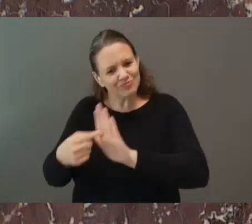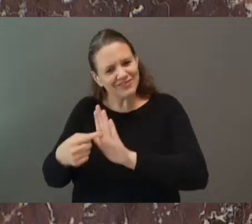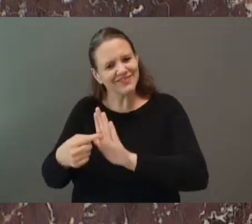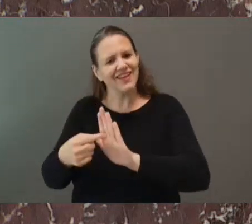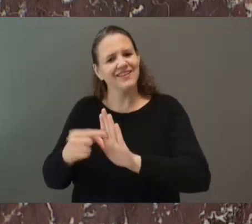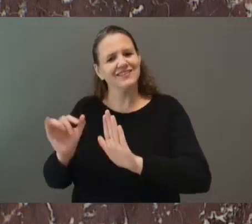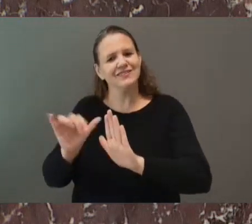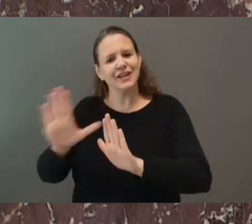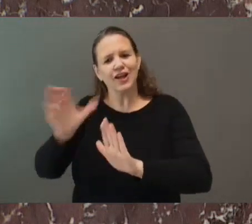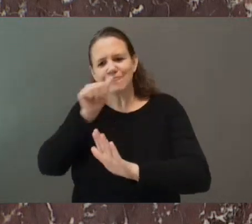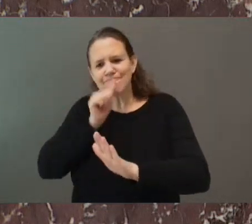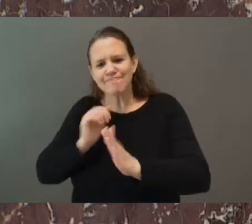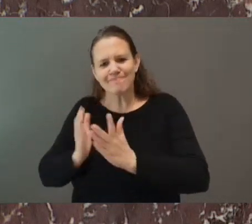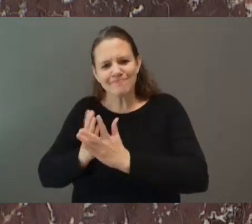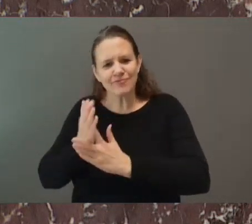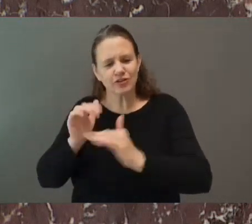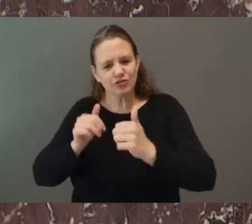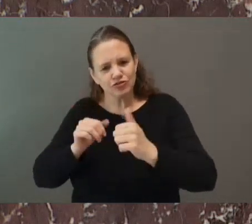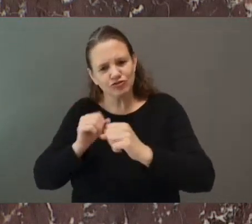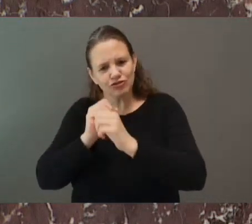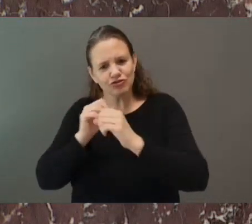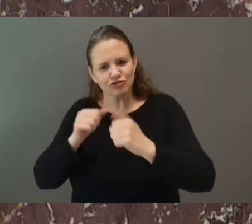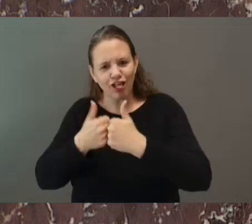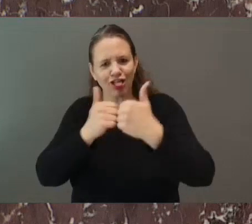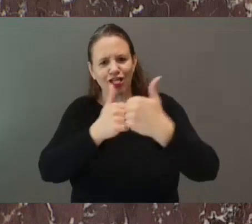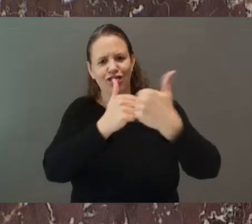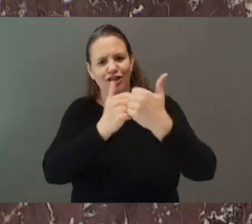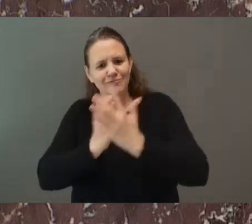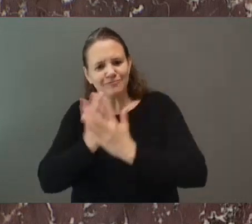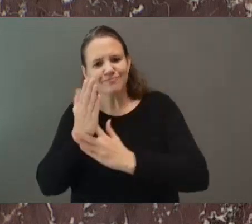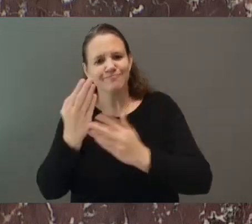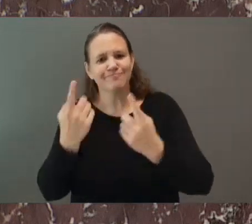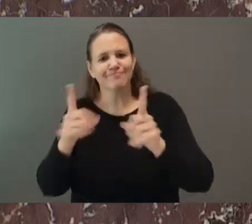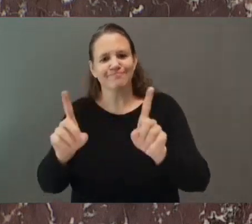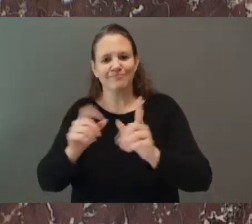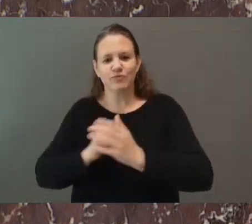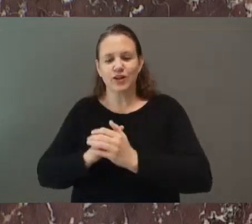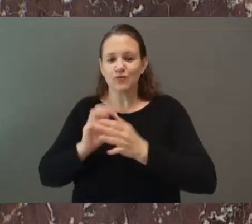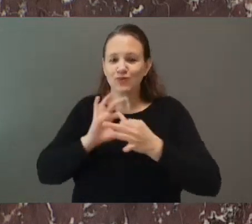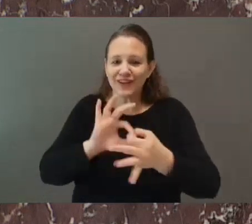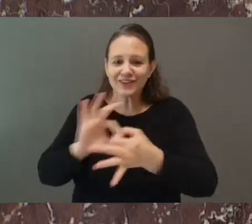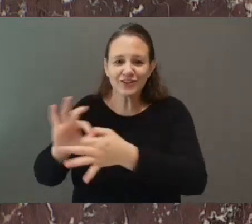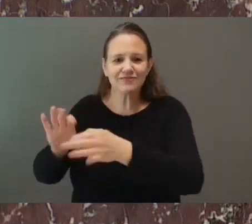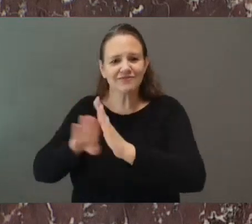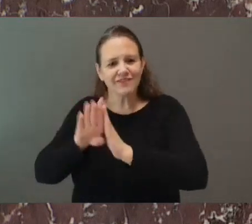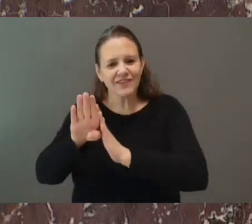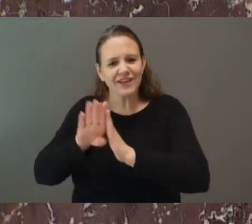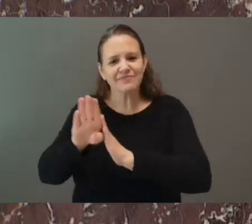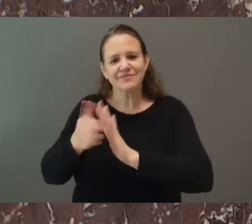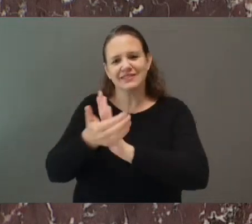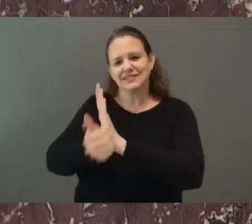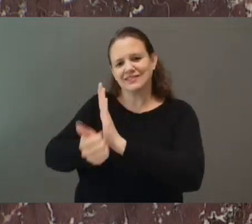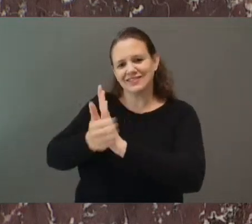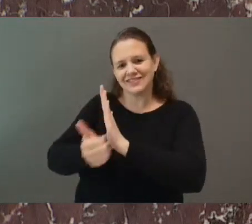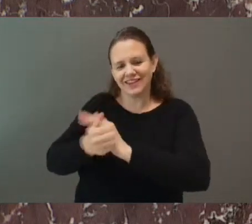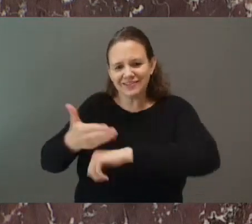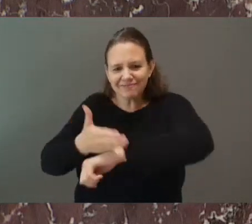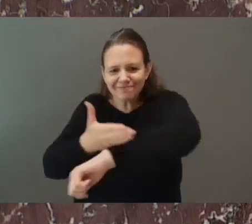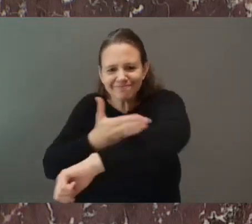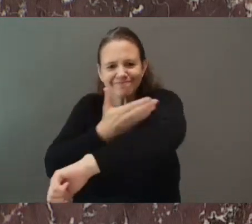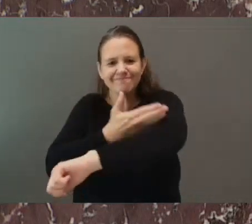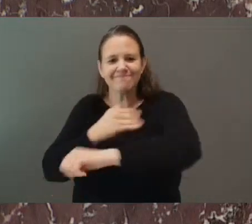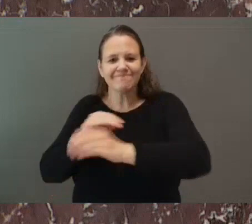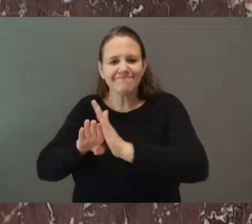and memories you made. Your efforts are an investment in yourself and your future. I hope you all